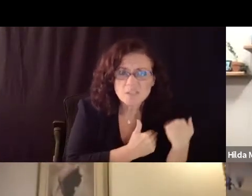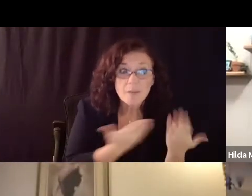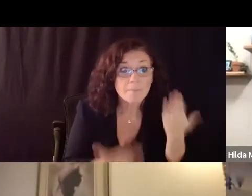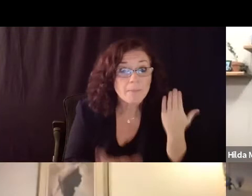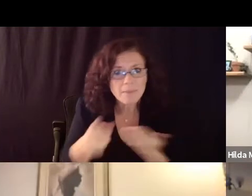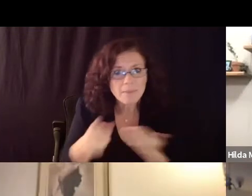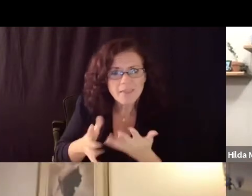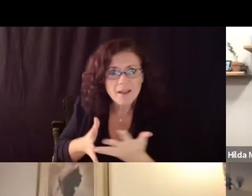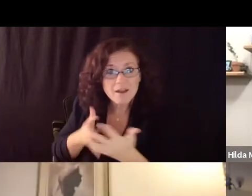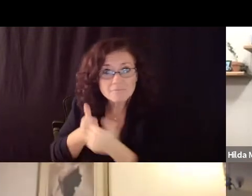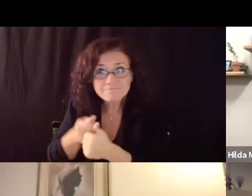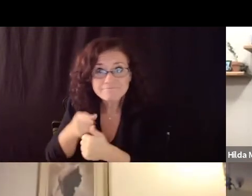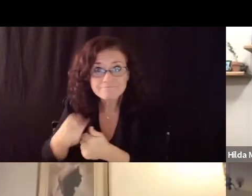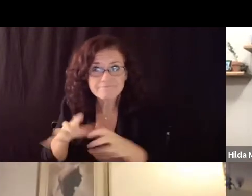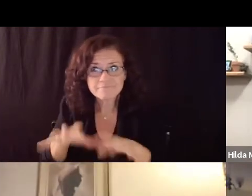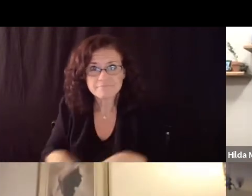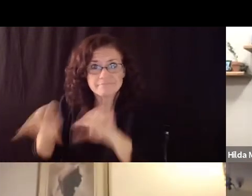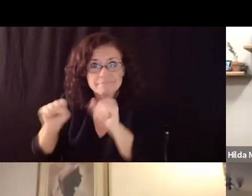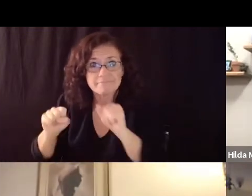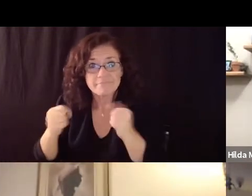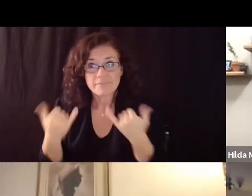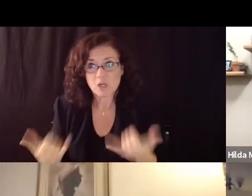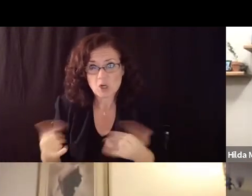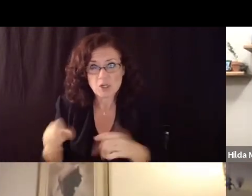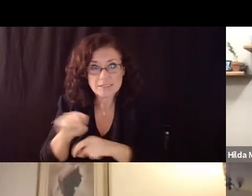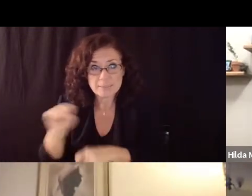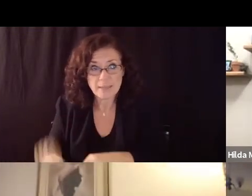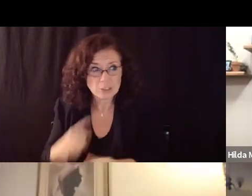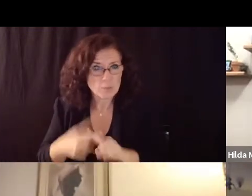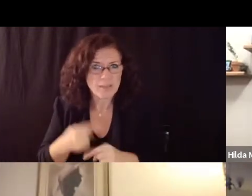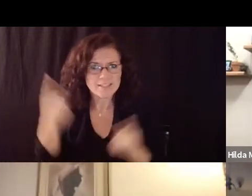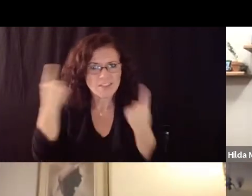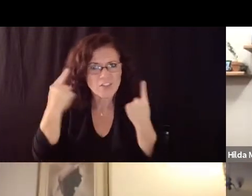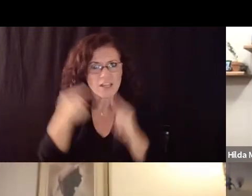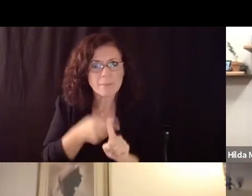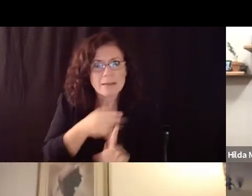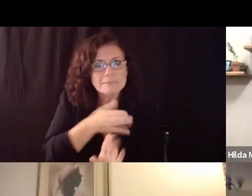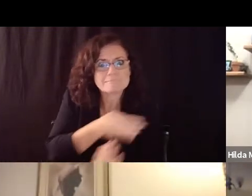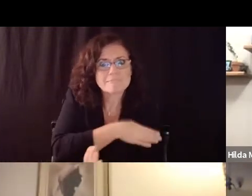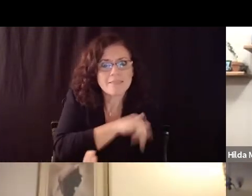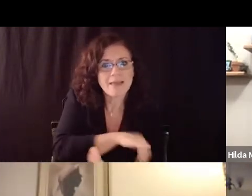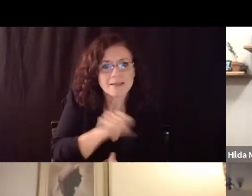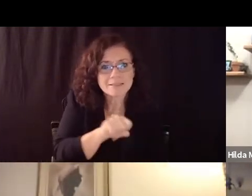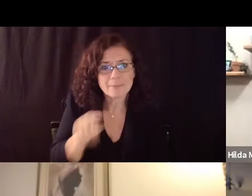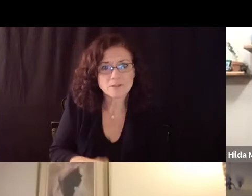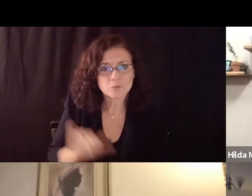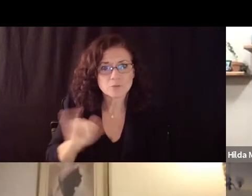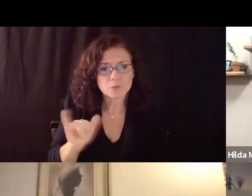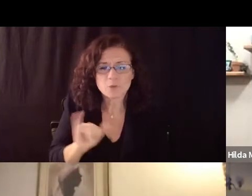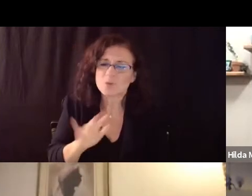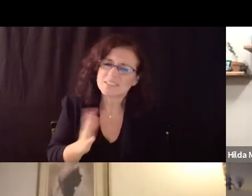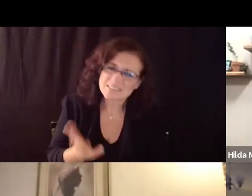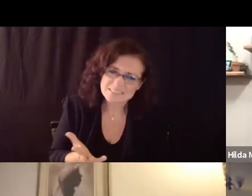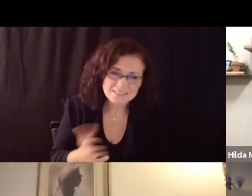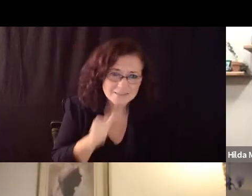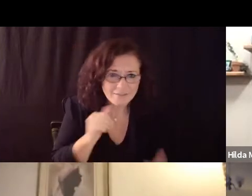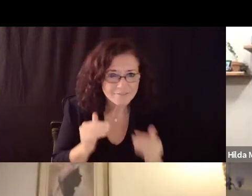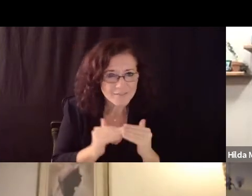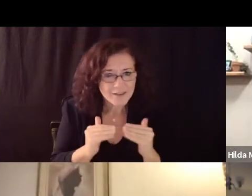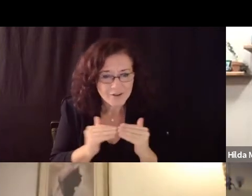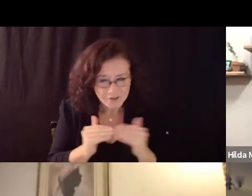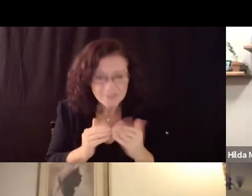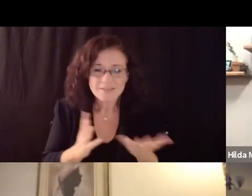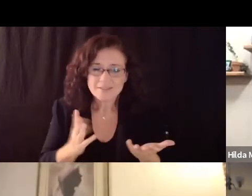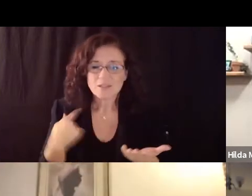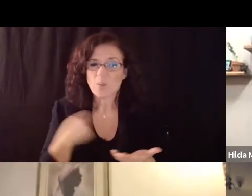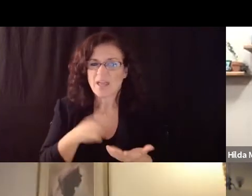to recover from first and second term so these have to be thoughtful responses and again it's in the